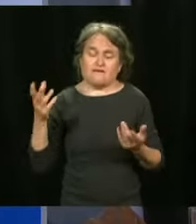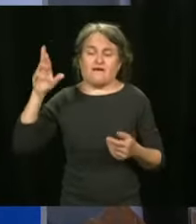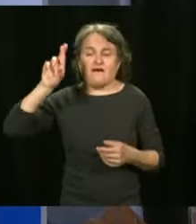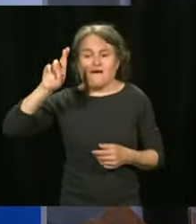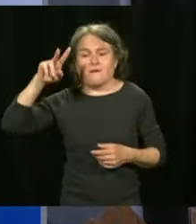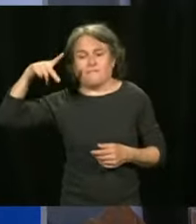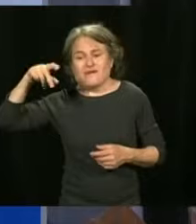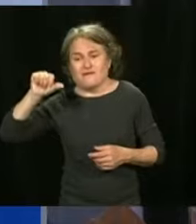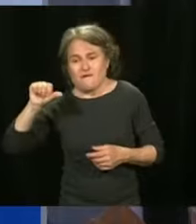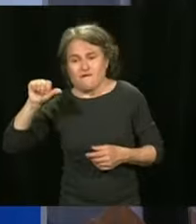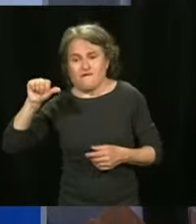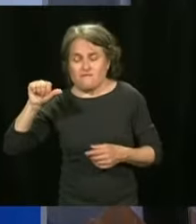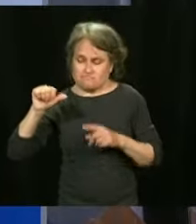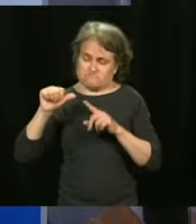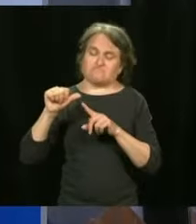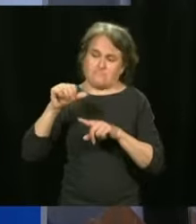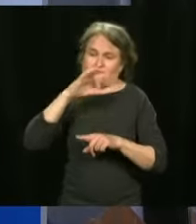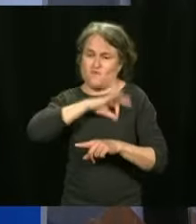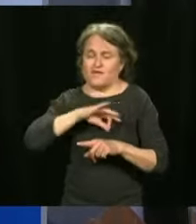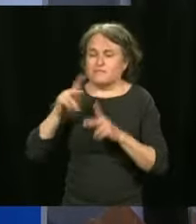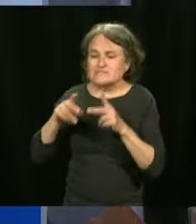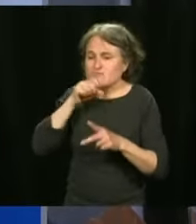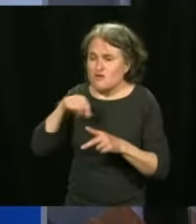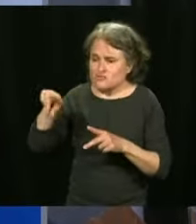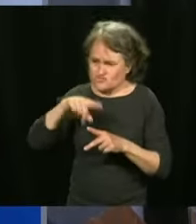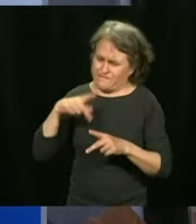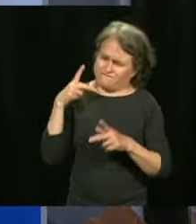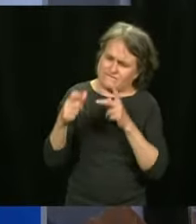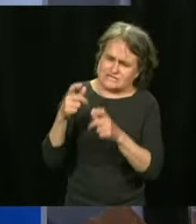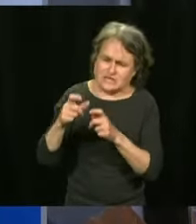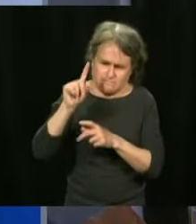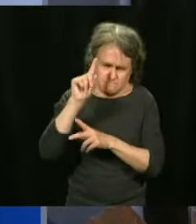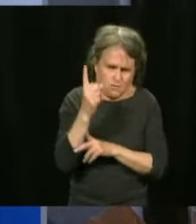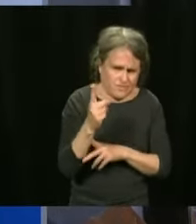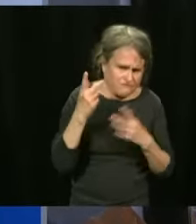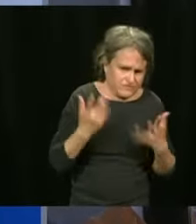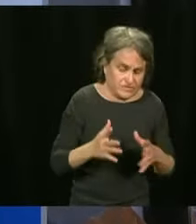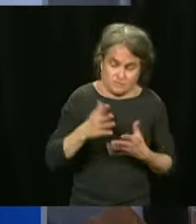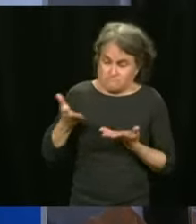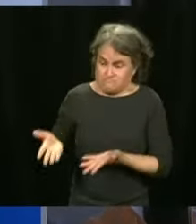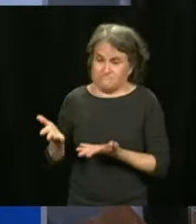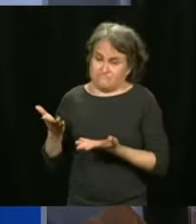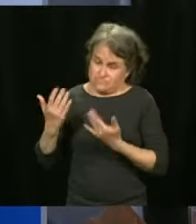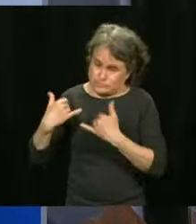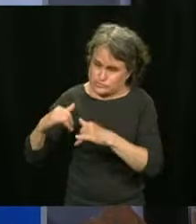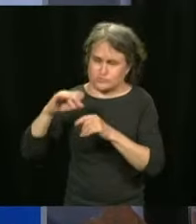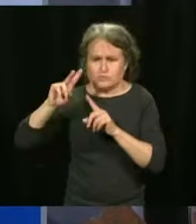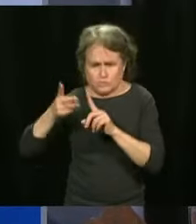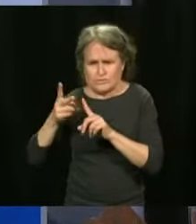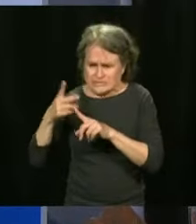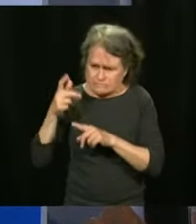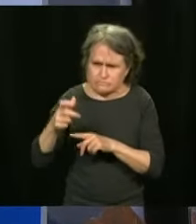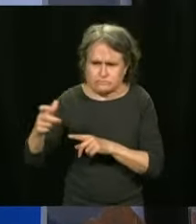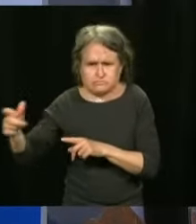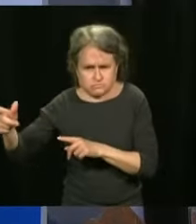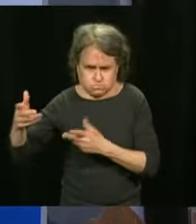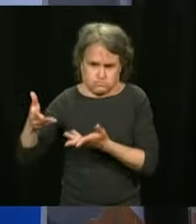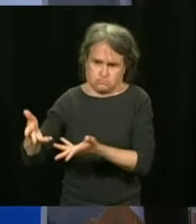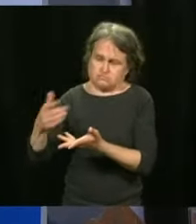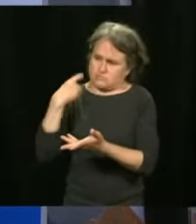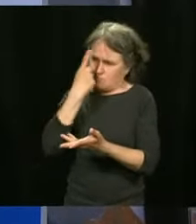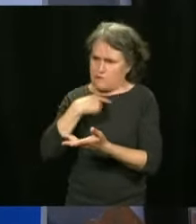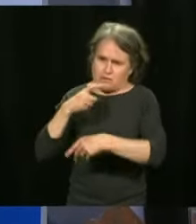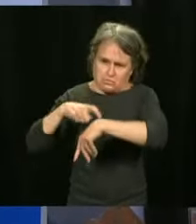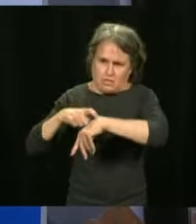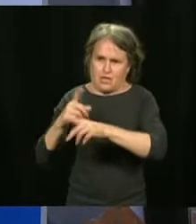being vaccinated with their second dose. And I would tell you that as soon as we get doses, of course, we will reduce the delay.